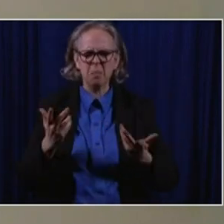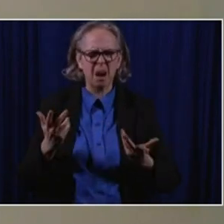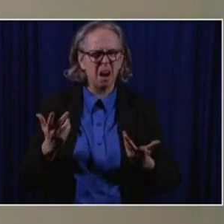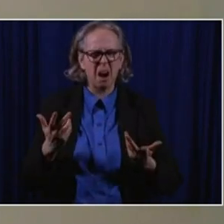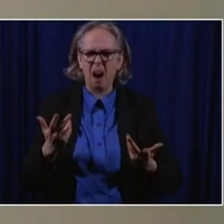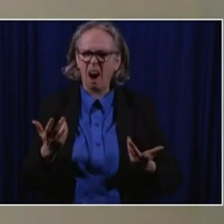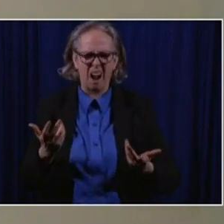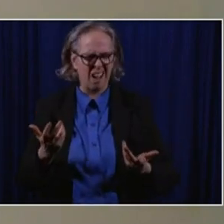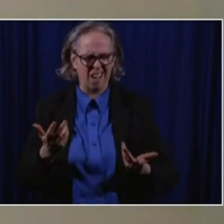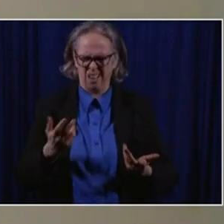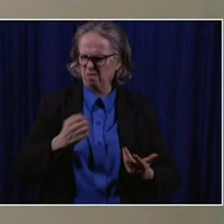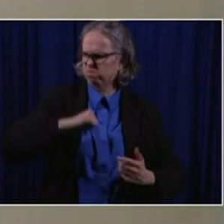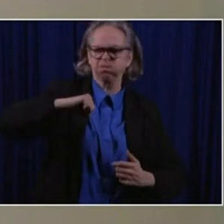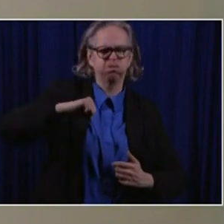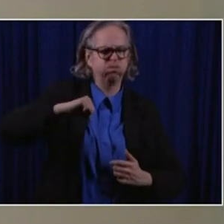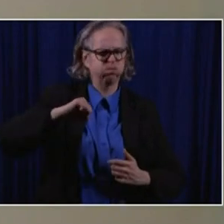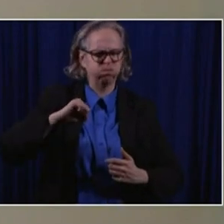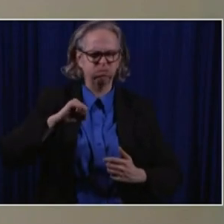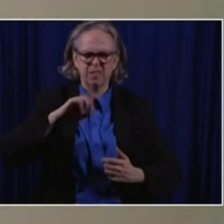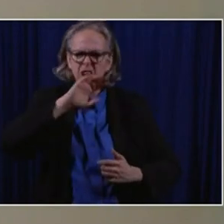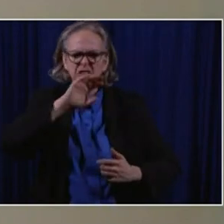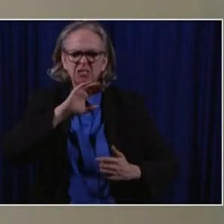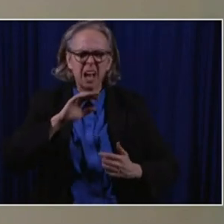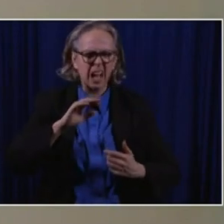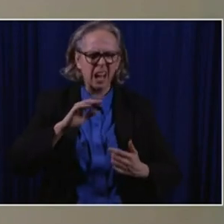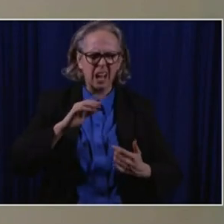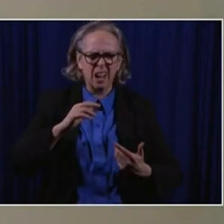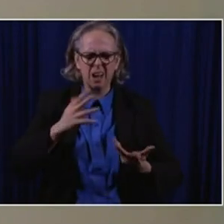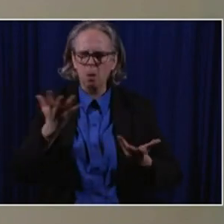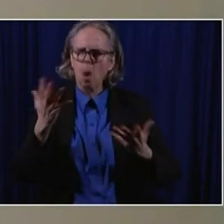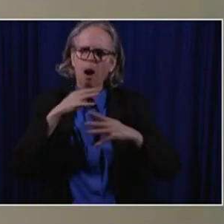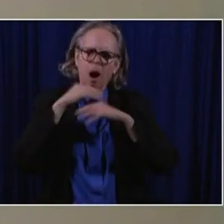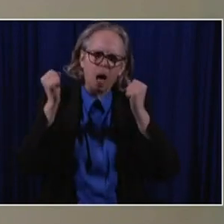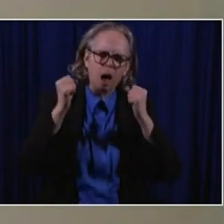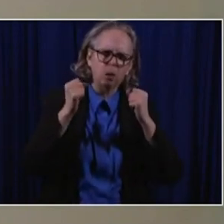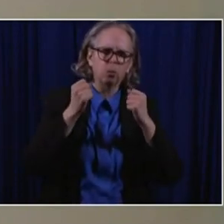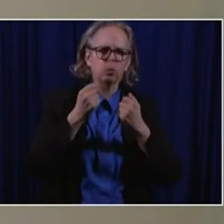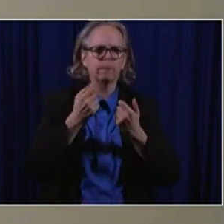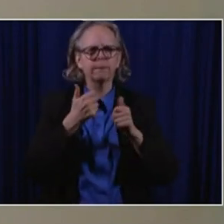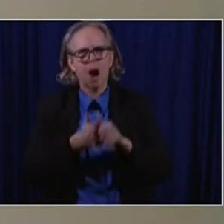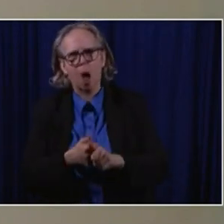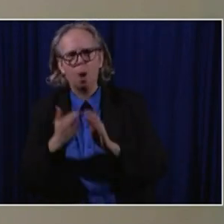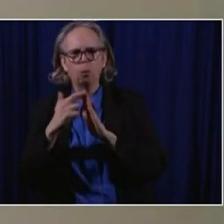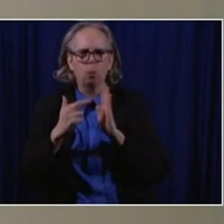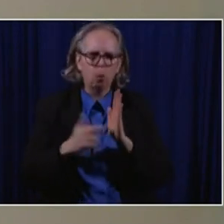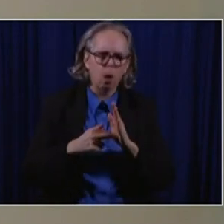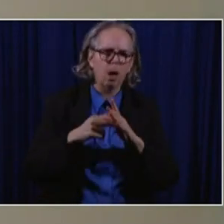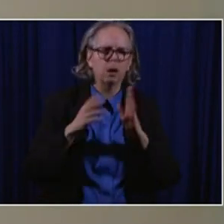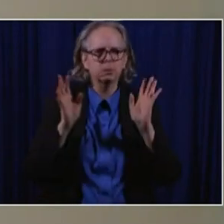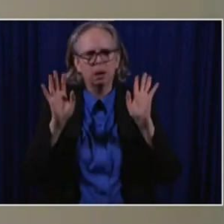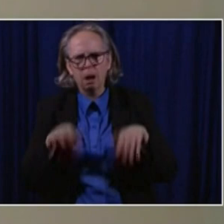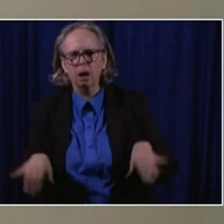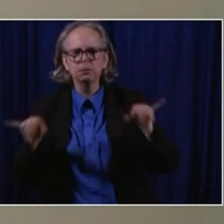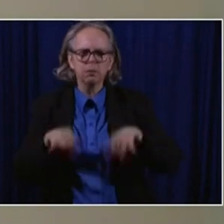and I think you feel that the fatigue of following the rules, following the mask, following the distancing, but I can tell you that